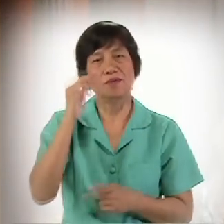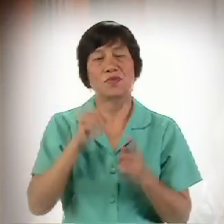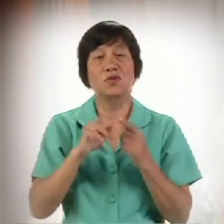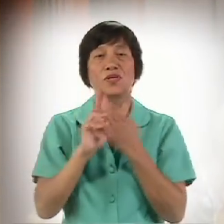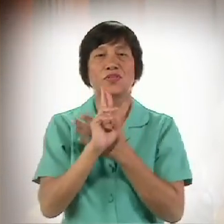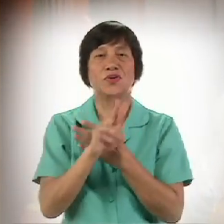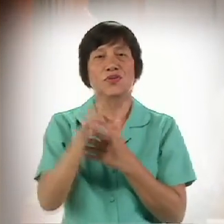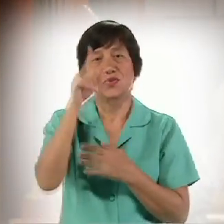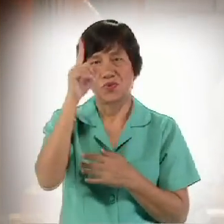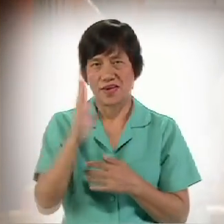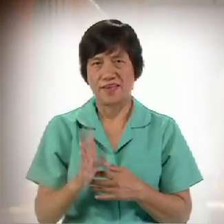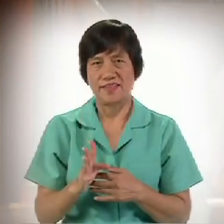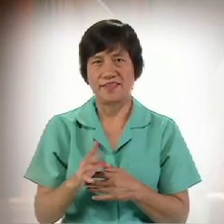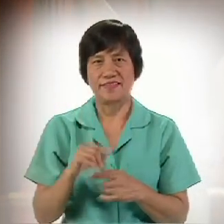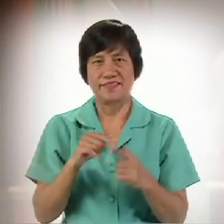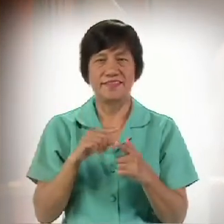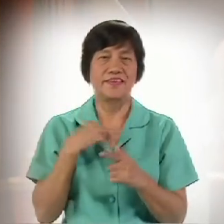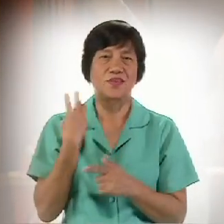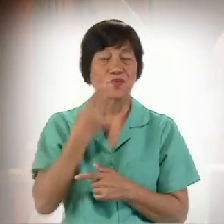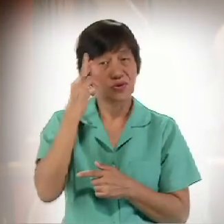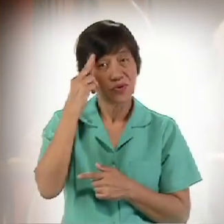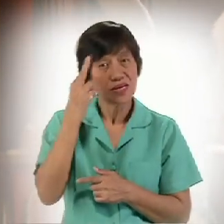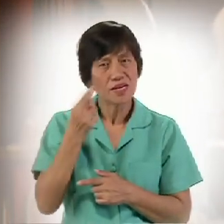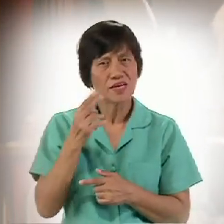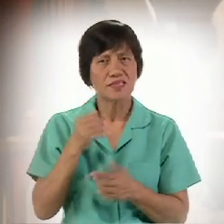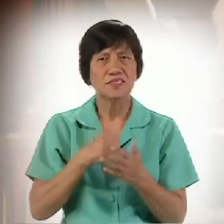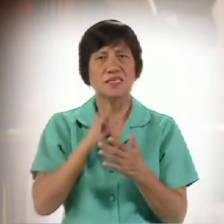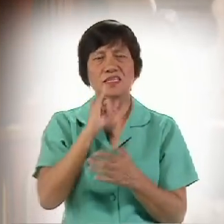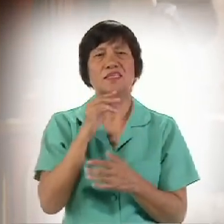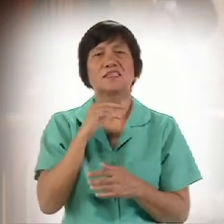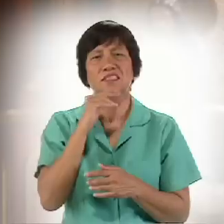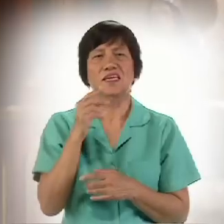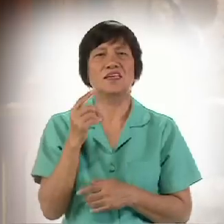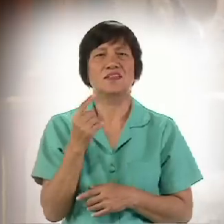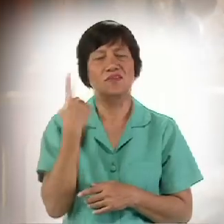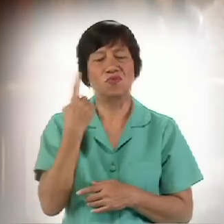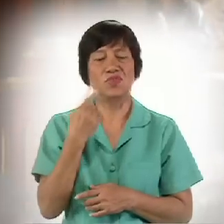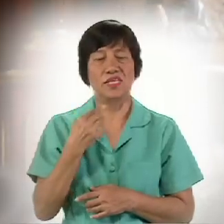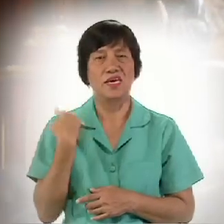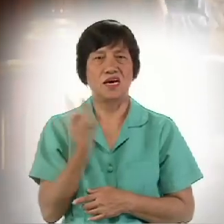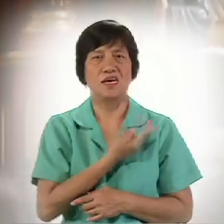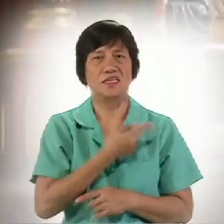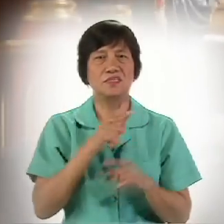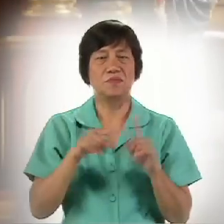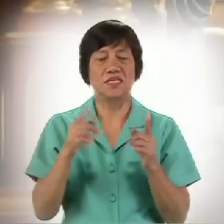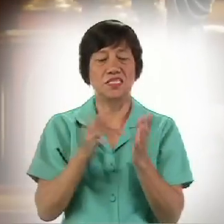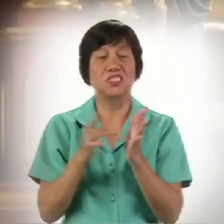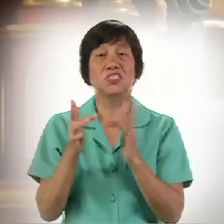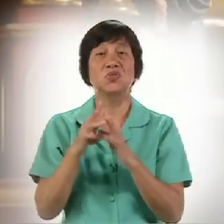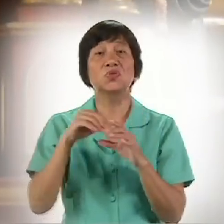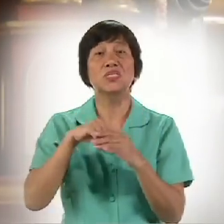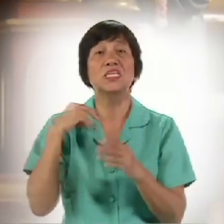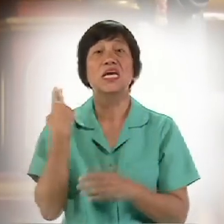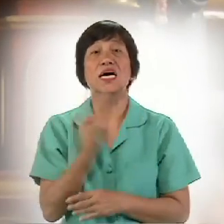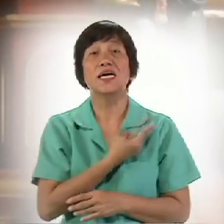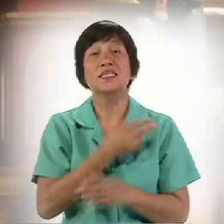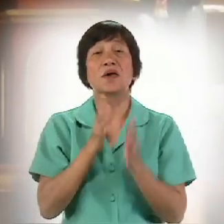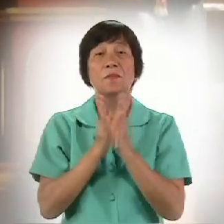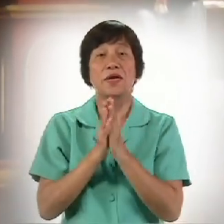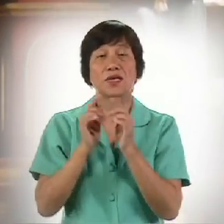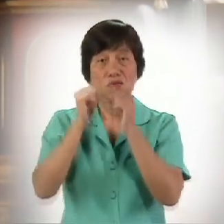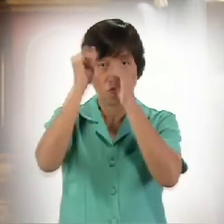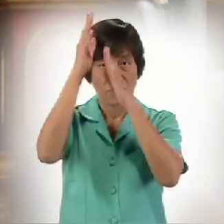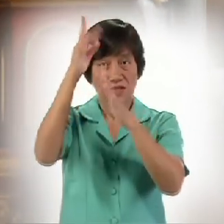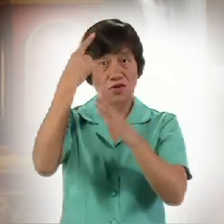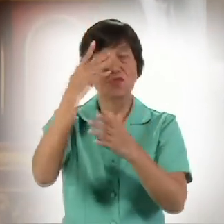then We realize It is not Really us It is Jesus In us Praying to the Father For